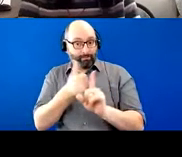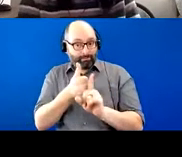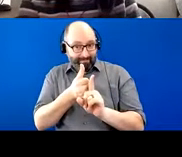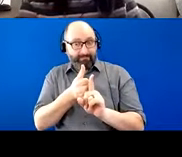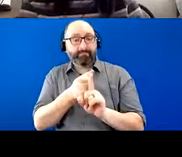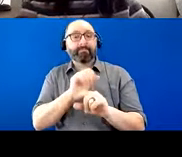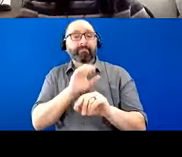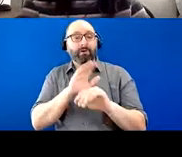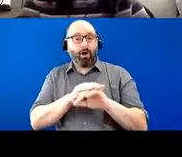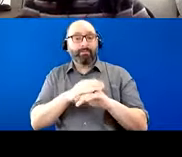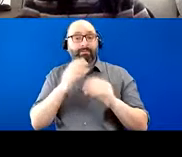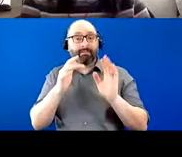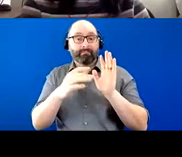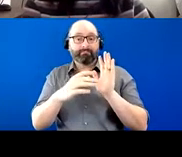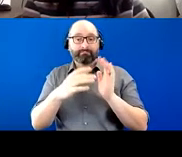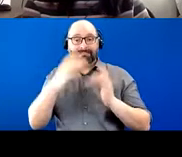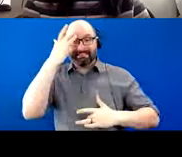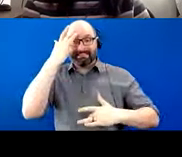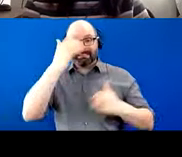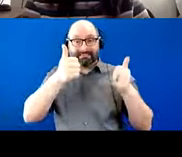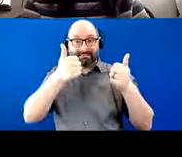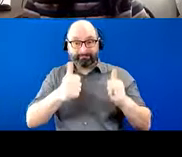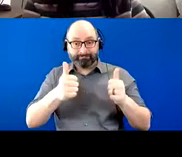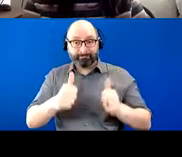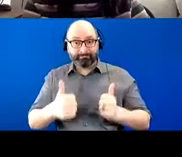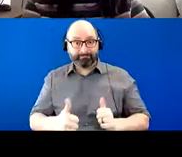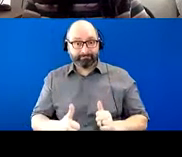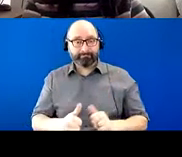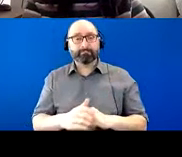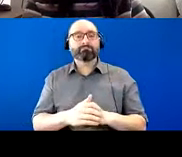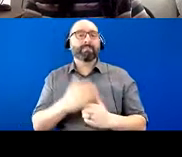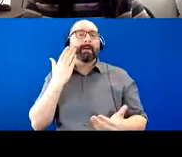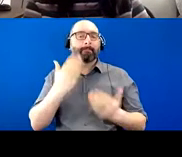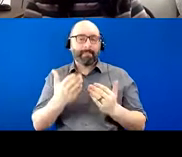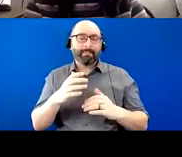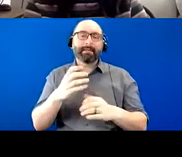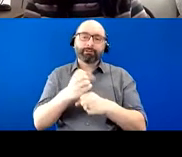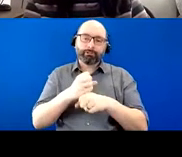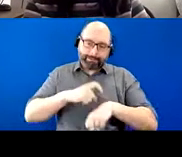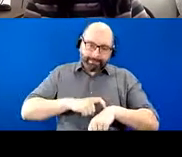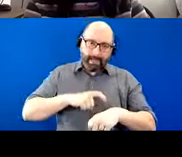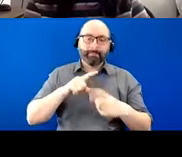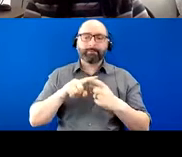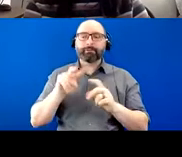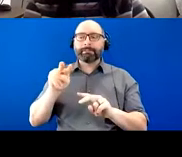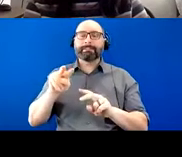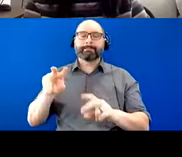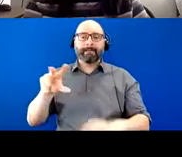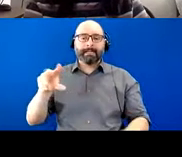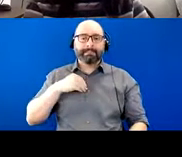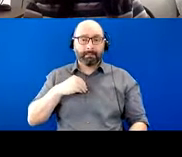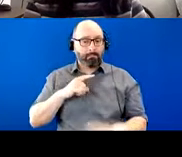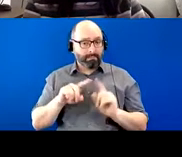on the disease progression. Um, though it took some time to maybe accept and come to terms with it. Um, she, she definitely did.